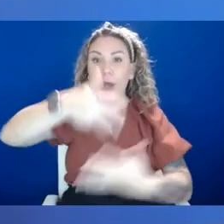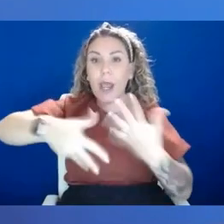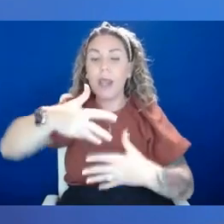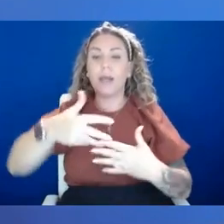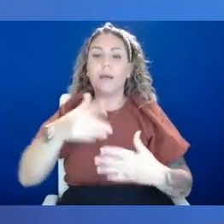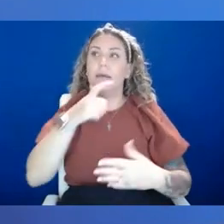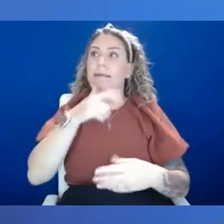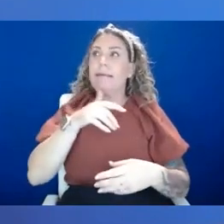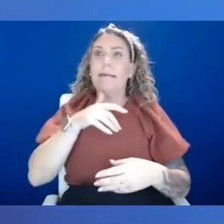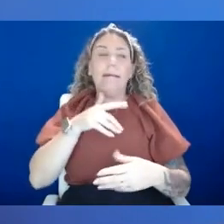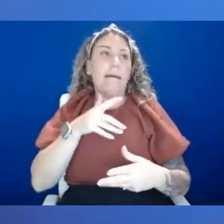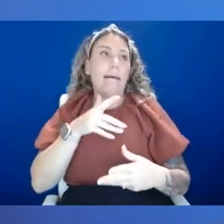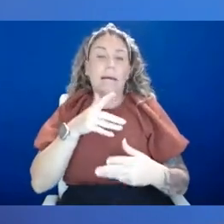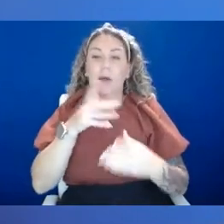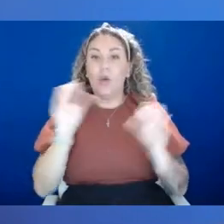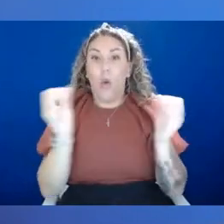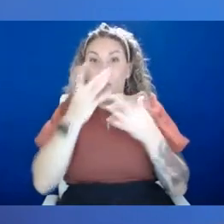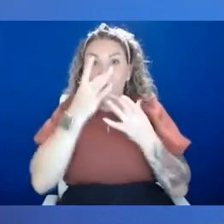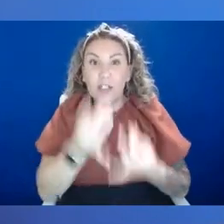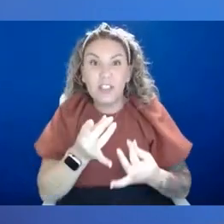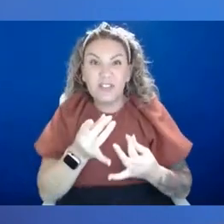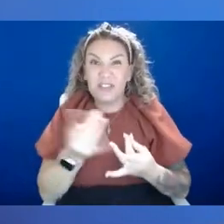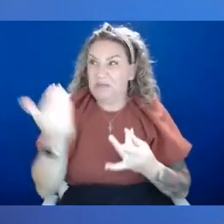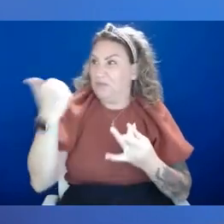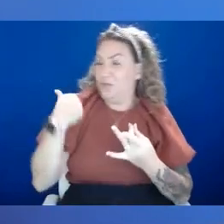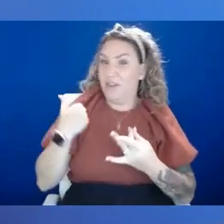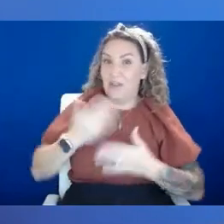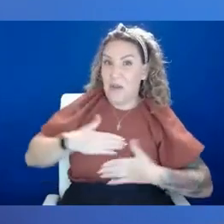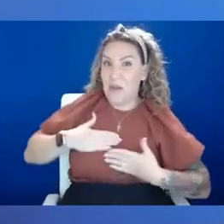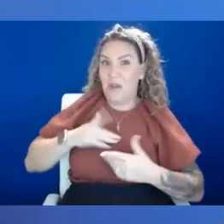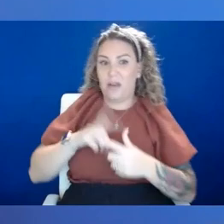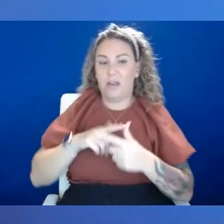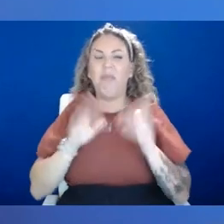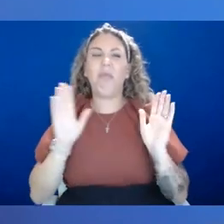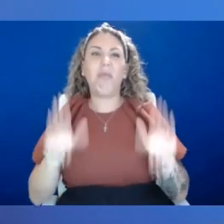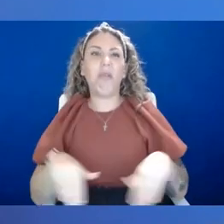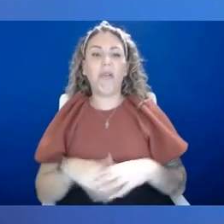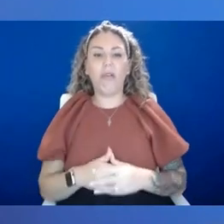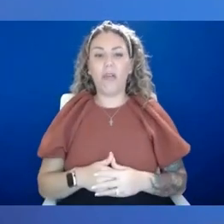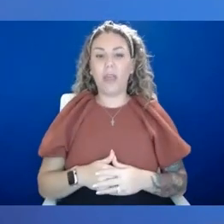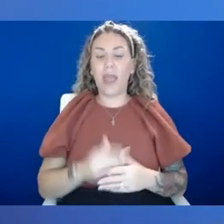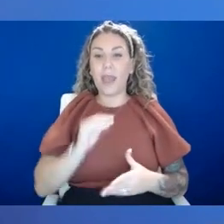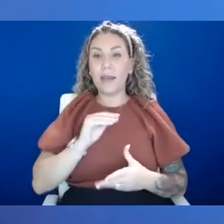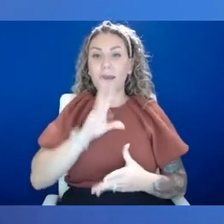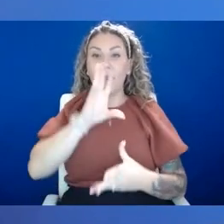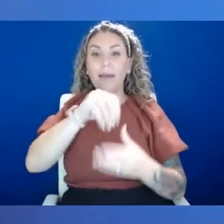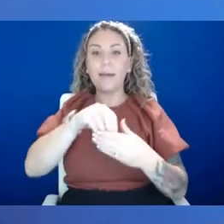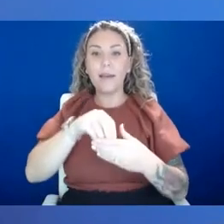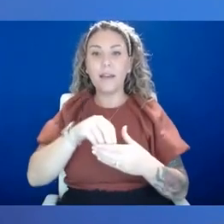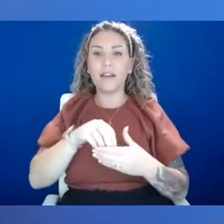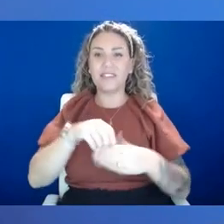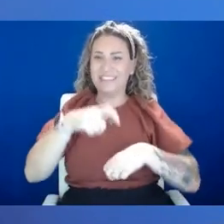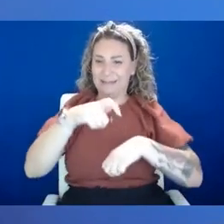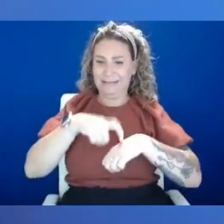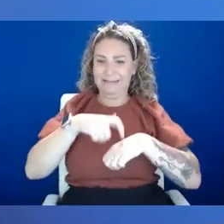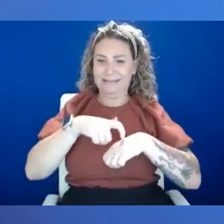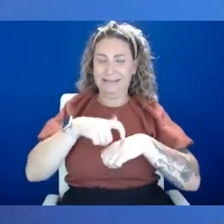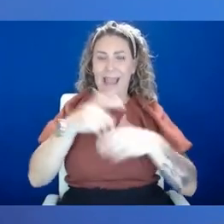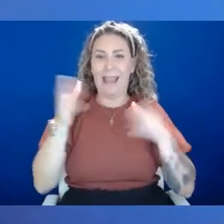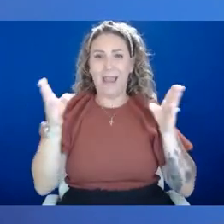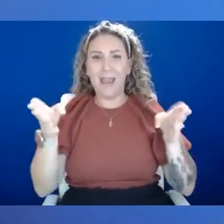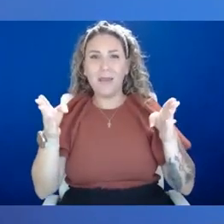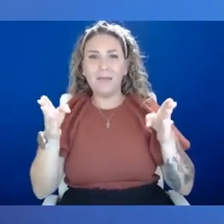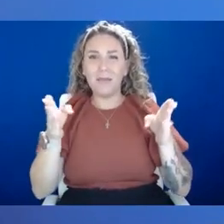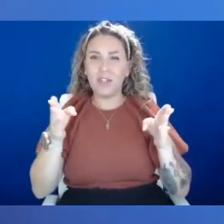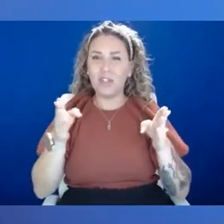interest in things they used to previously really enjoy engaging in. So it's these periods of time where, where you're starting to see a